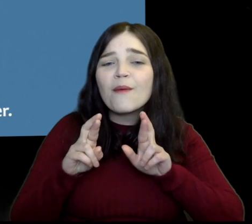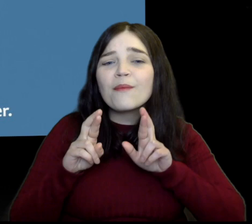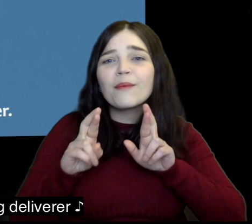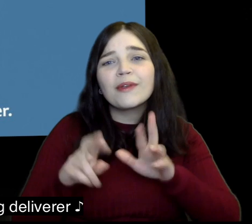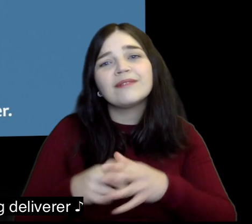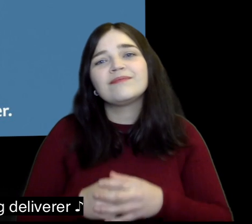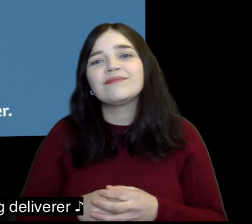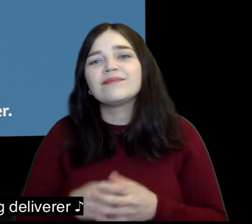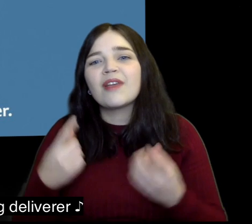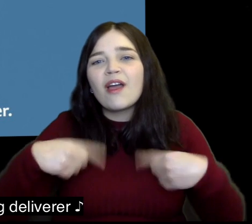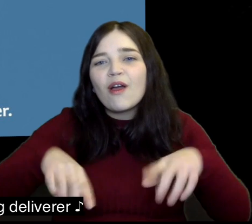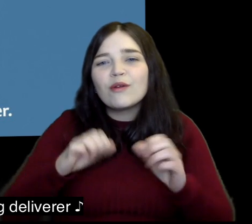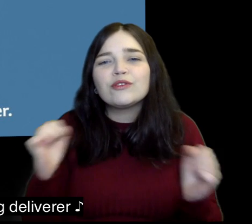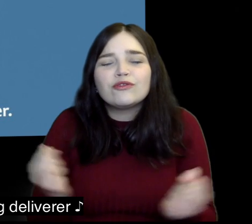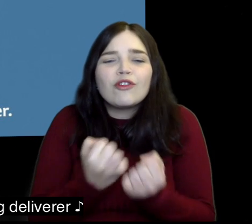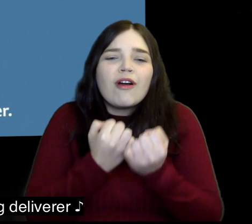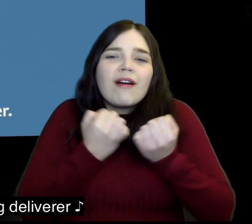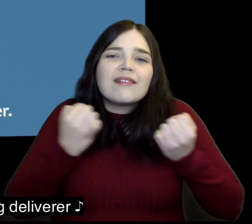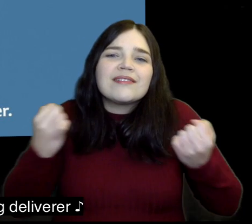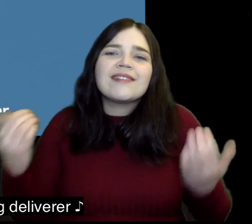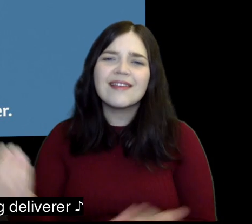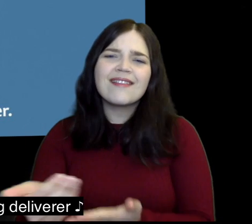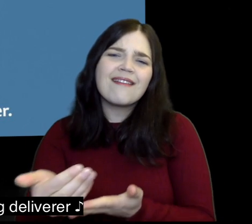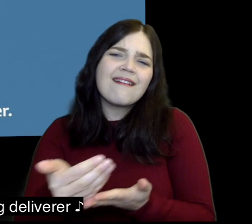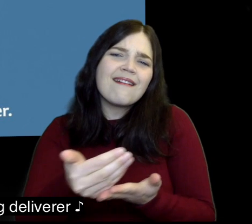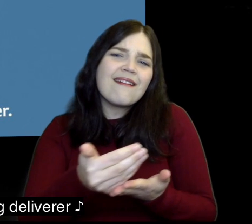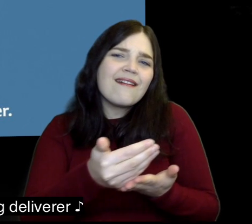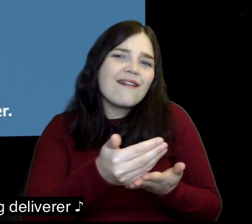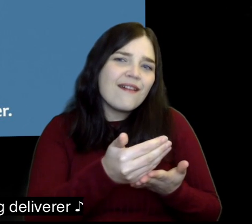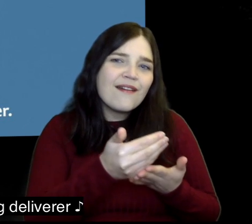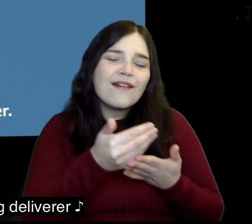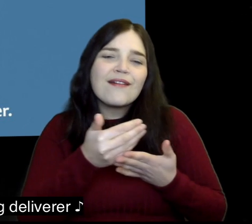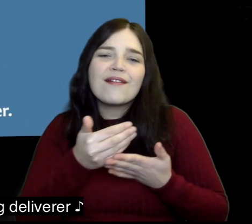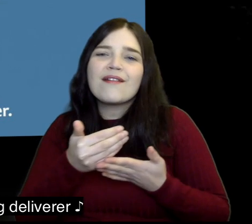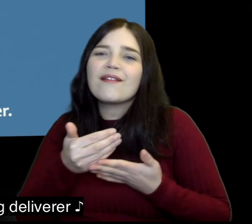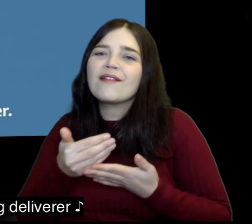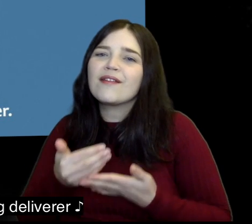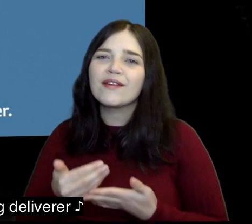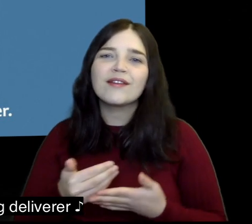Our hope Our strong